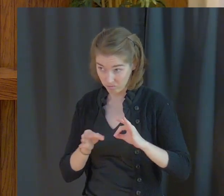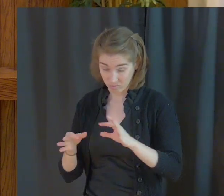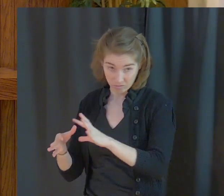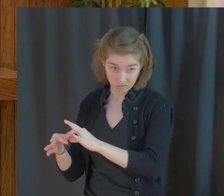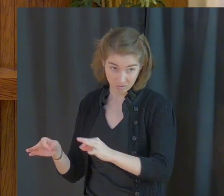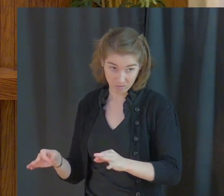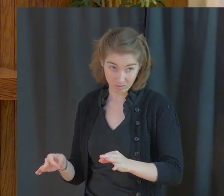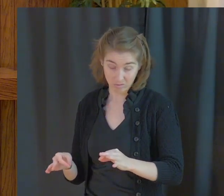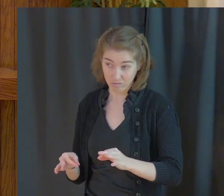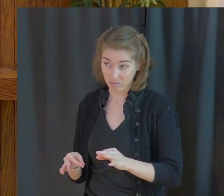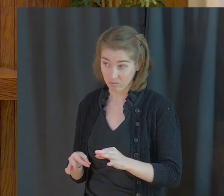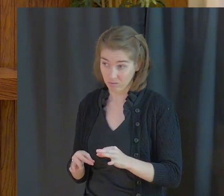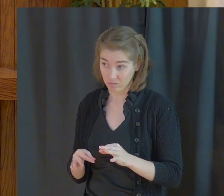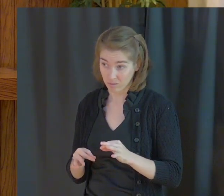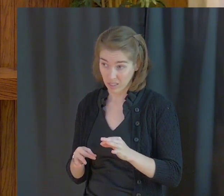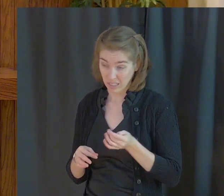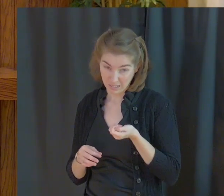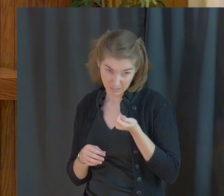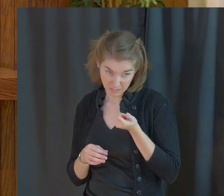It's subtle,